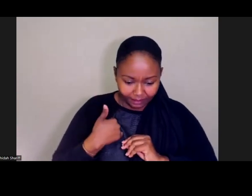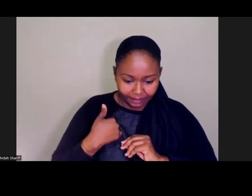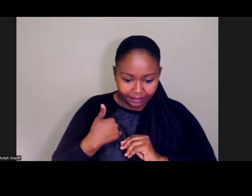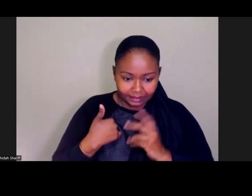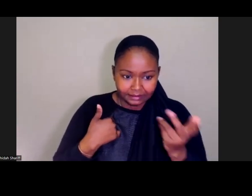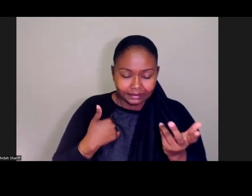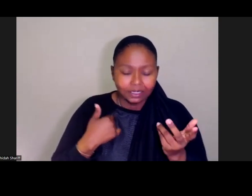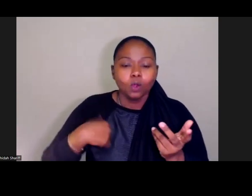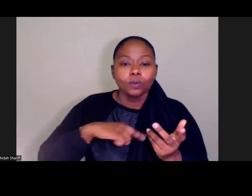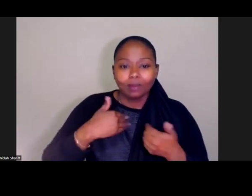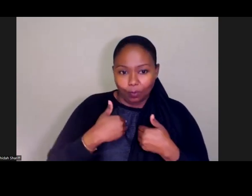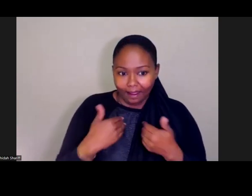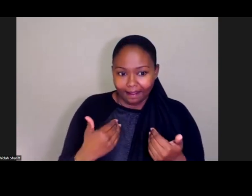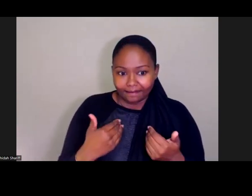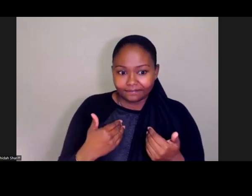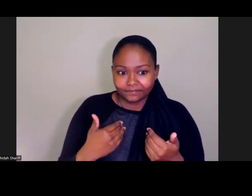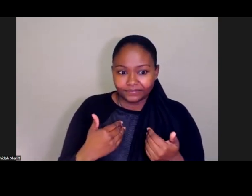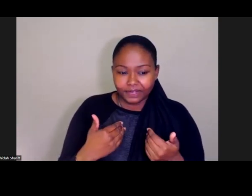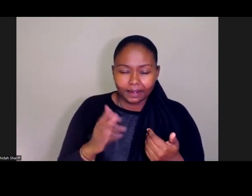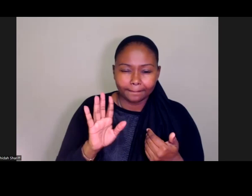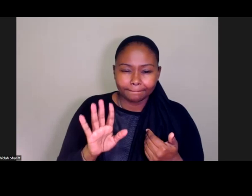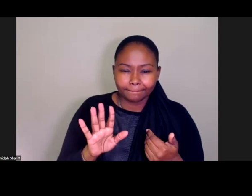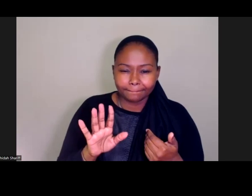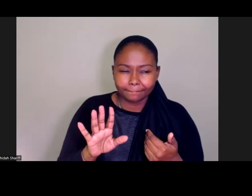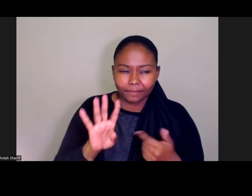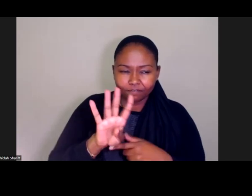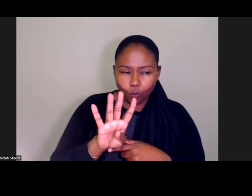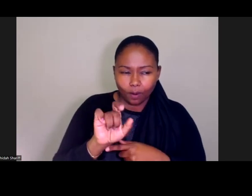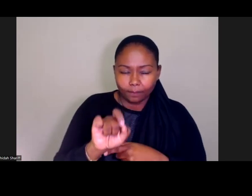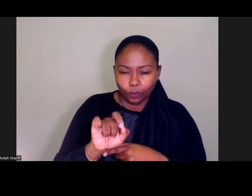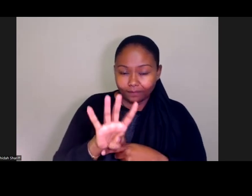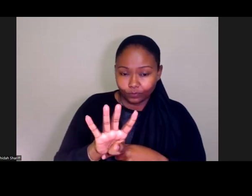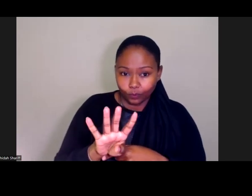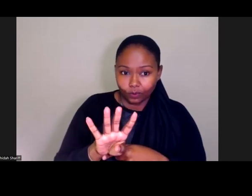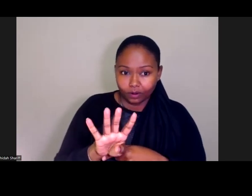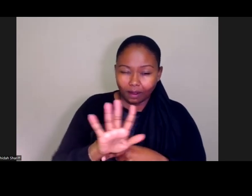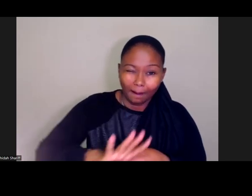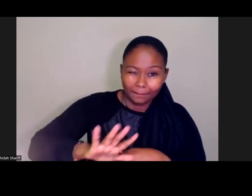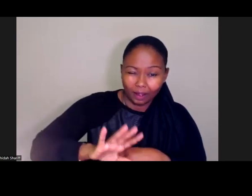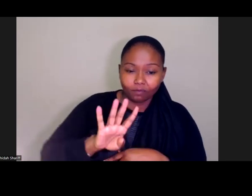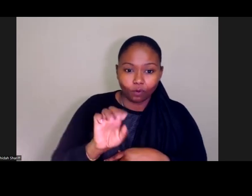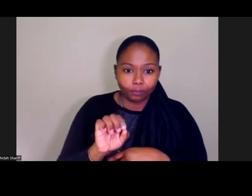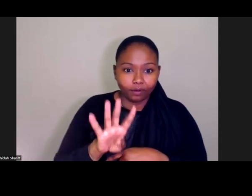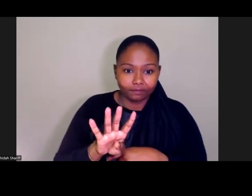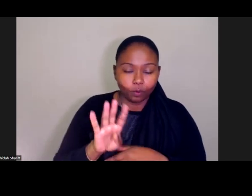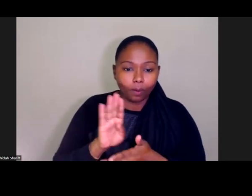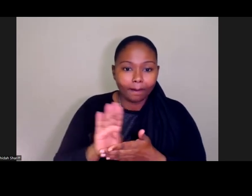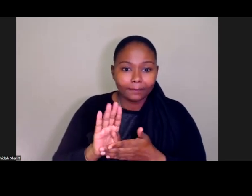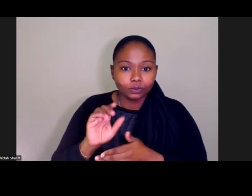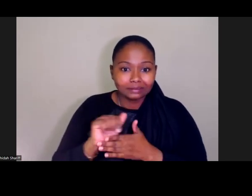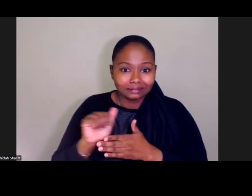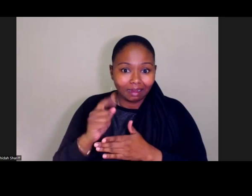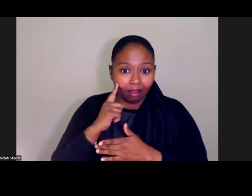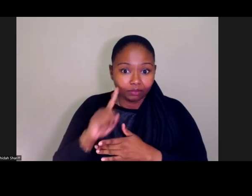we will have, uh, 4.4, about $4.4 billion for the